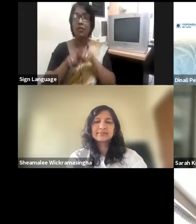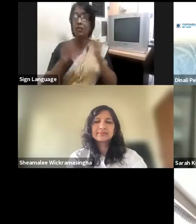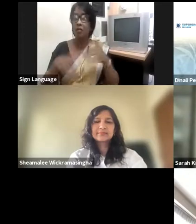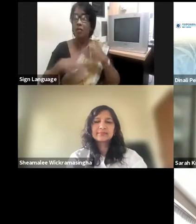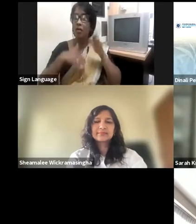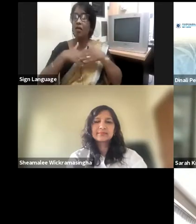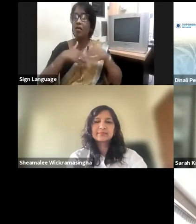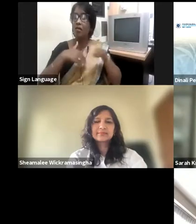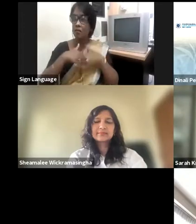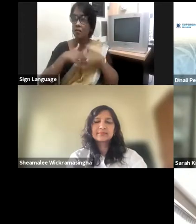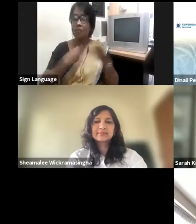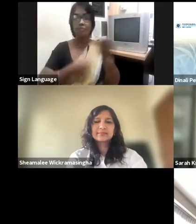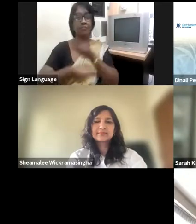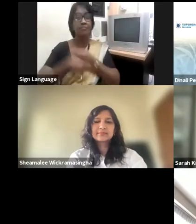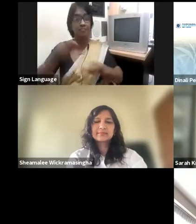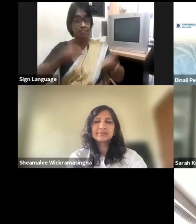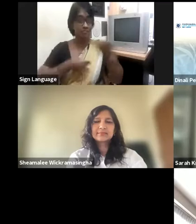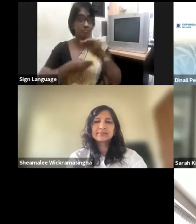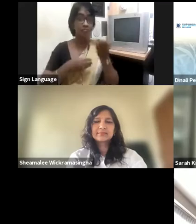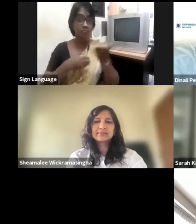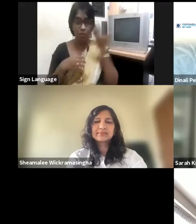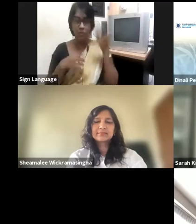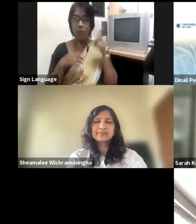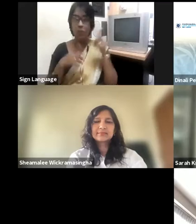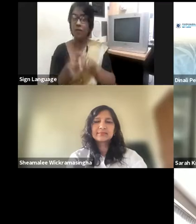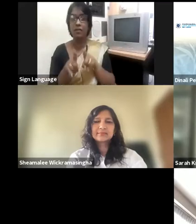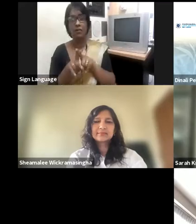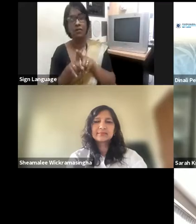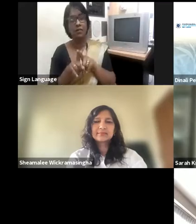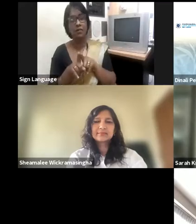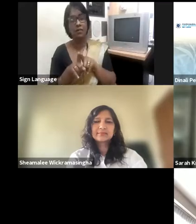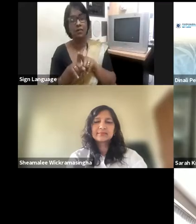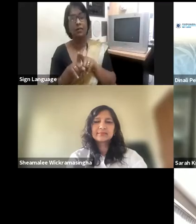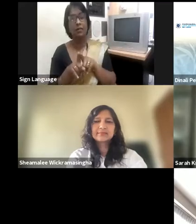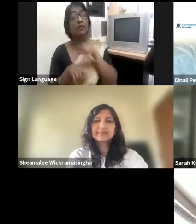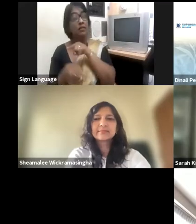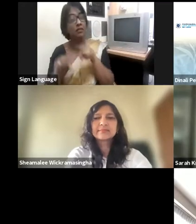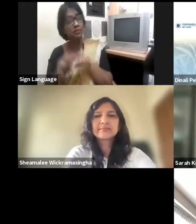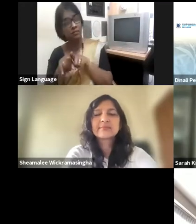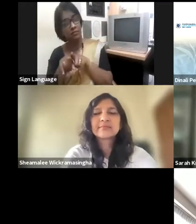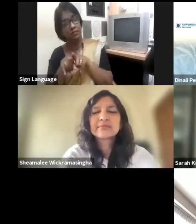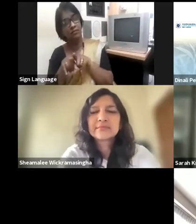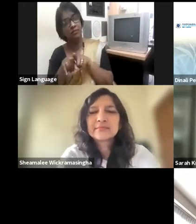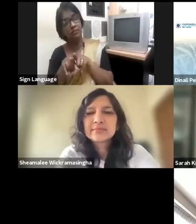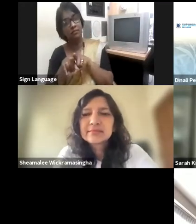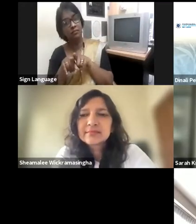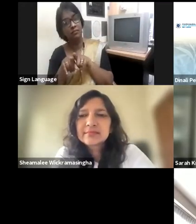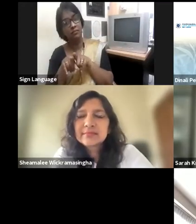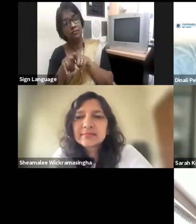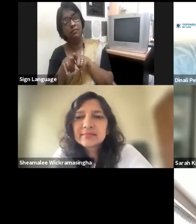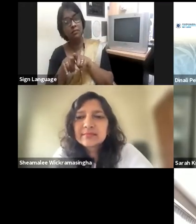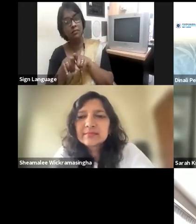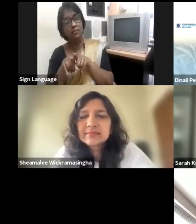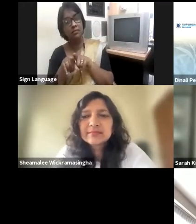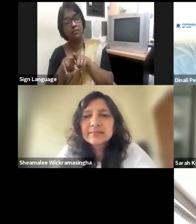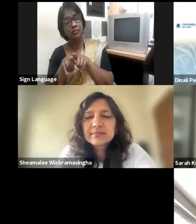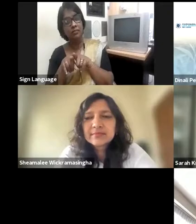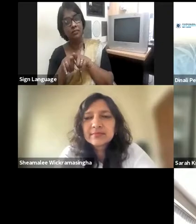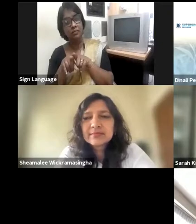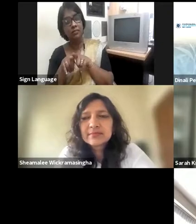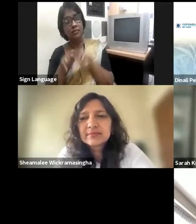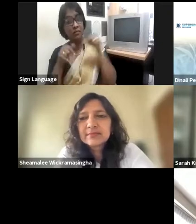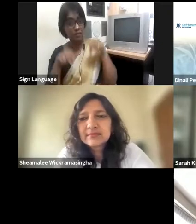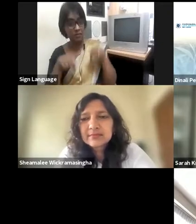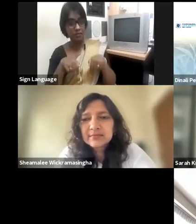what I think is so inspiring is when I hear about what organizations are doing from the panelists here, is